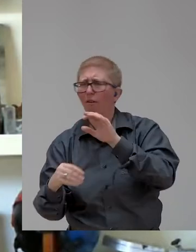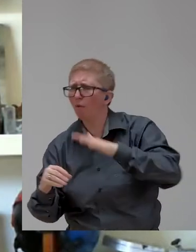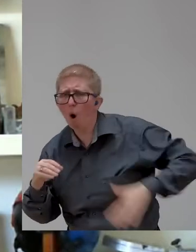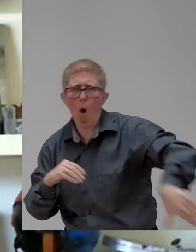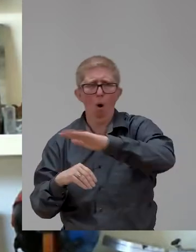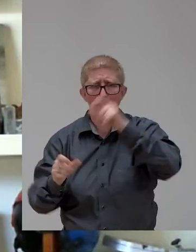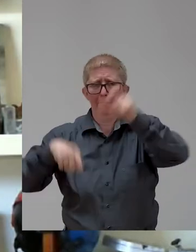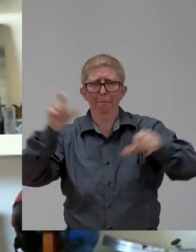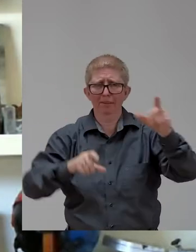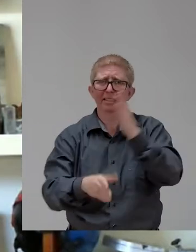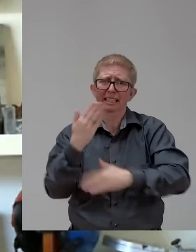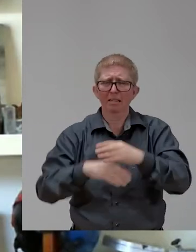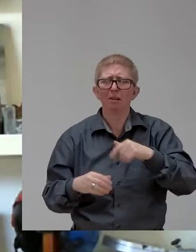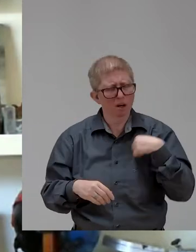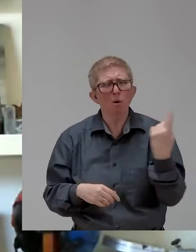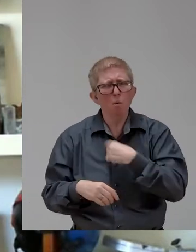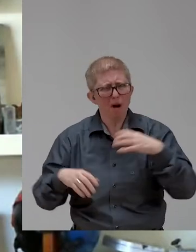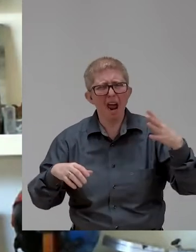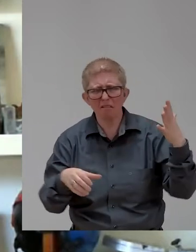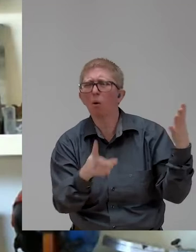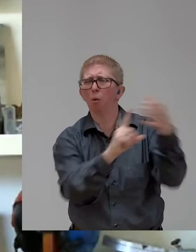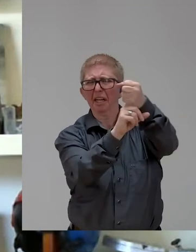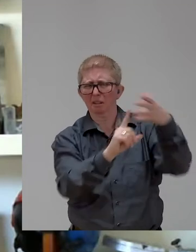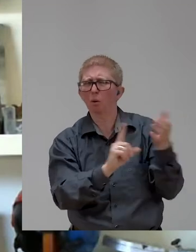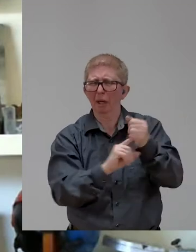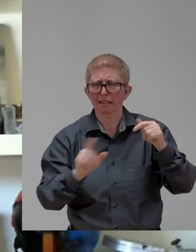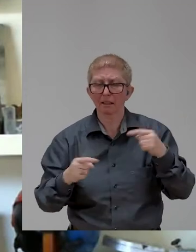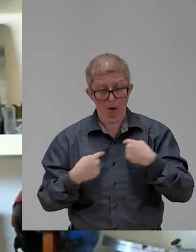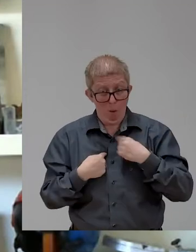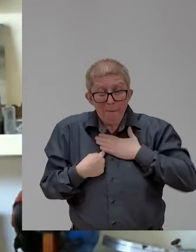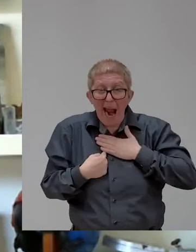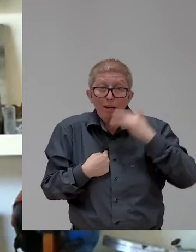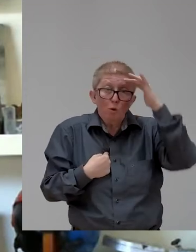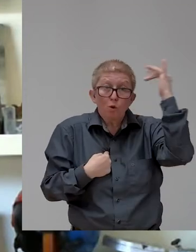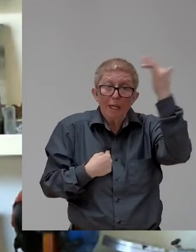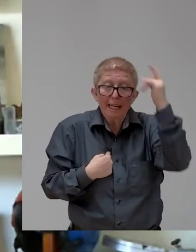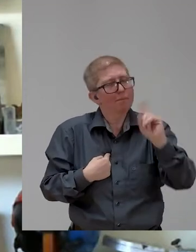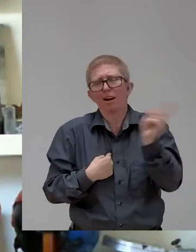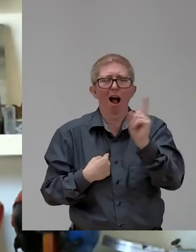it, not only by my dream, but working on that all together.